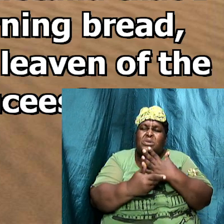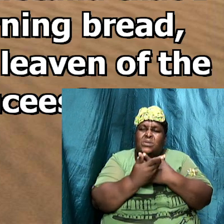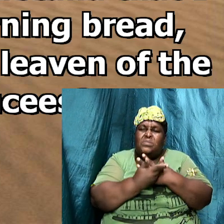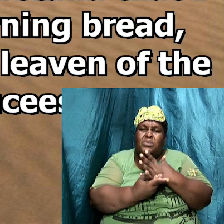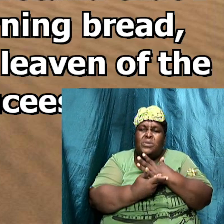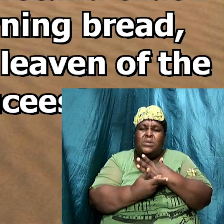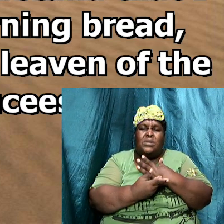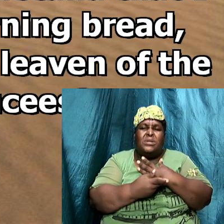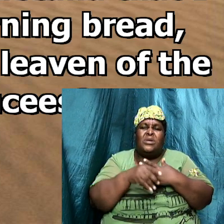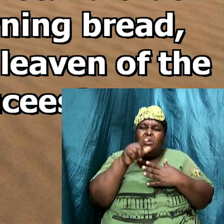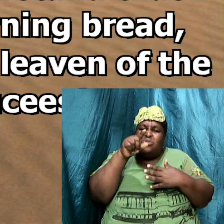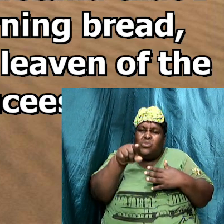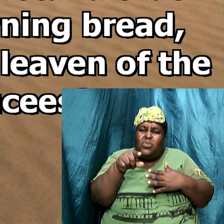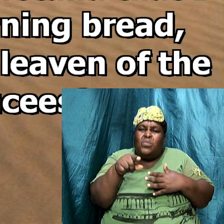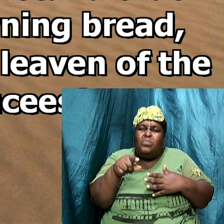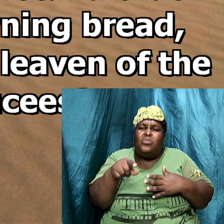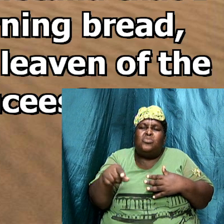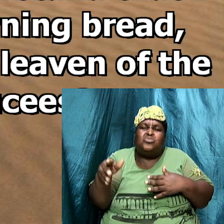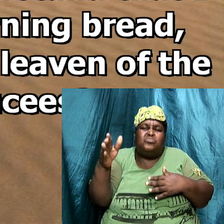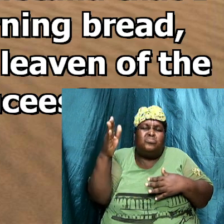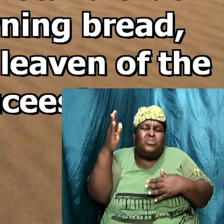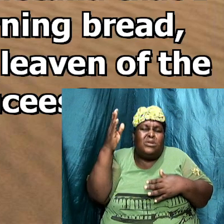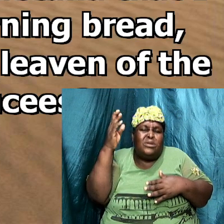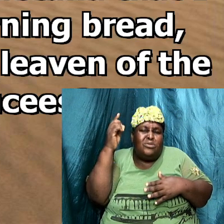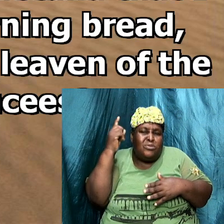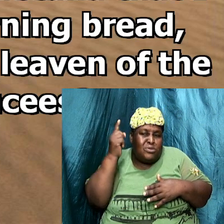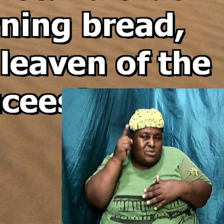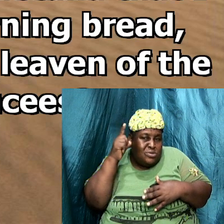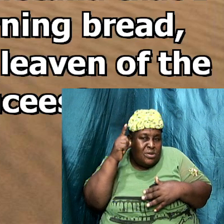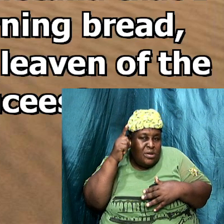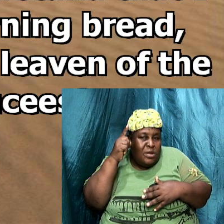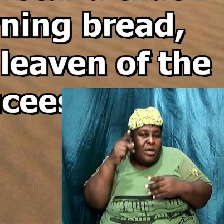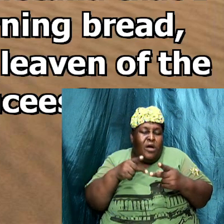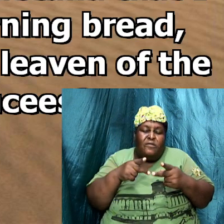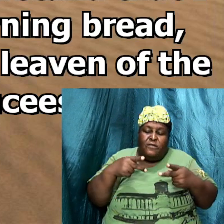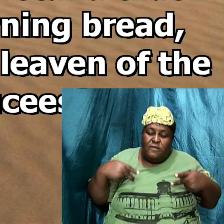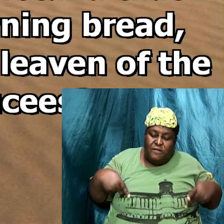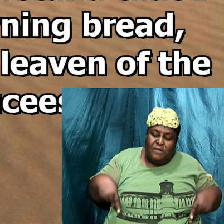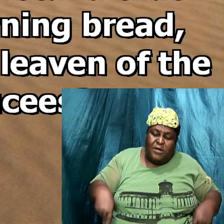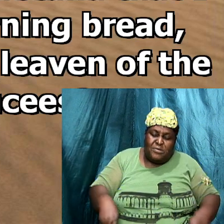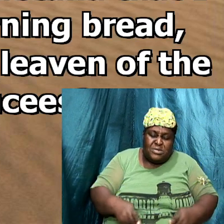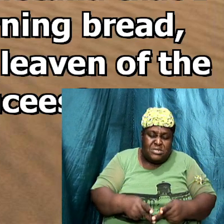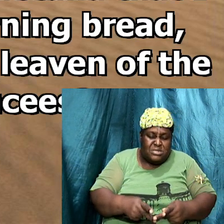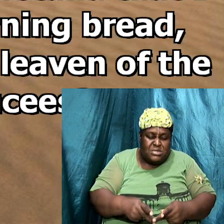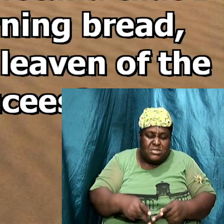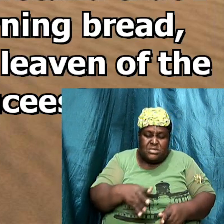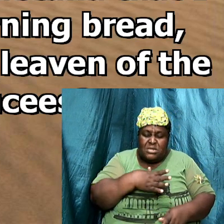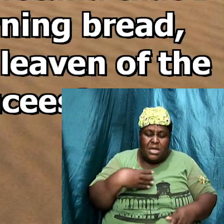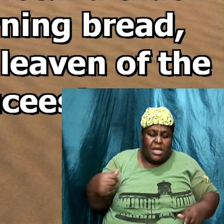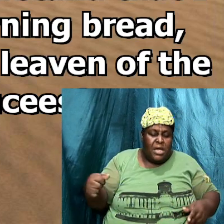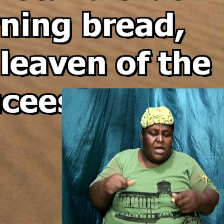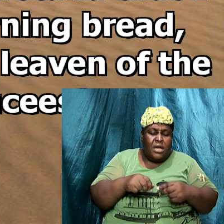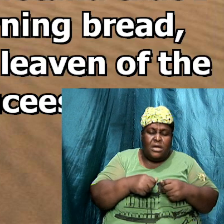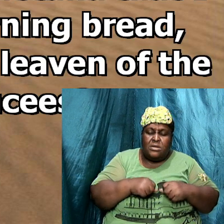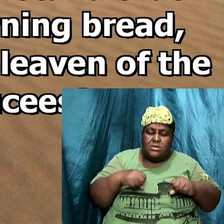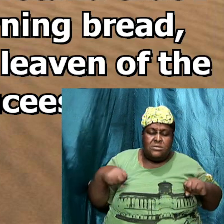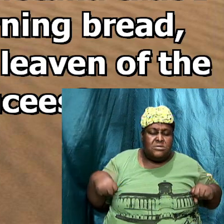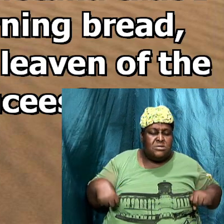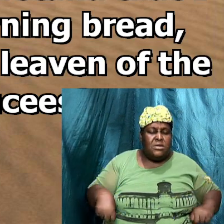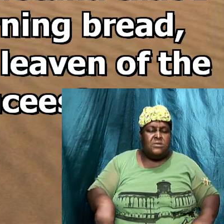that he should be aware of the leaving of the Pharisees and of the Sadducees